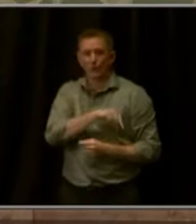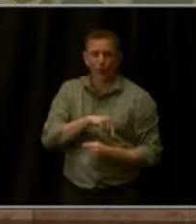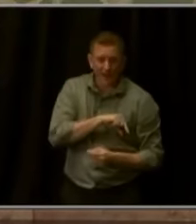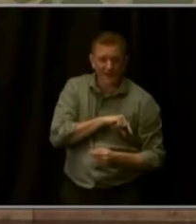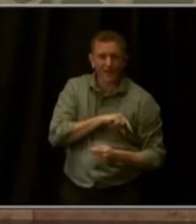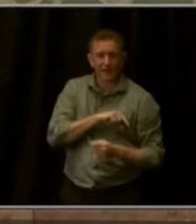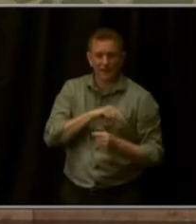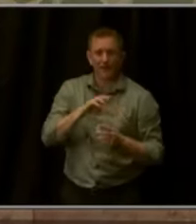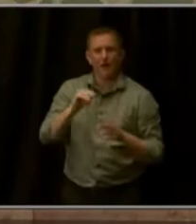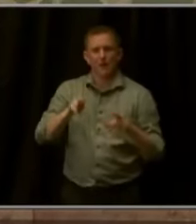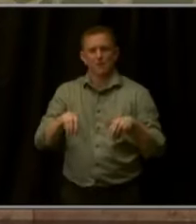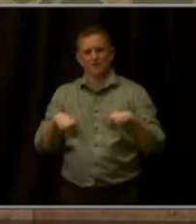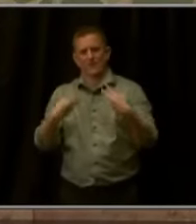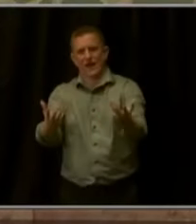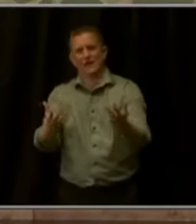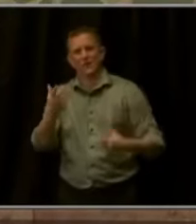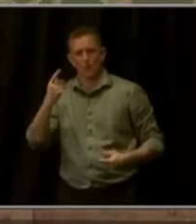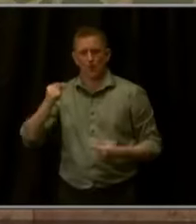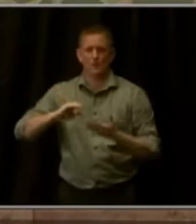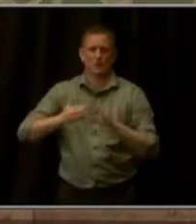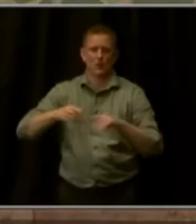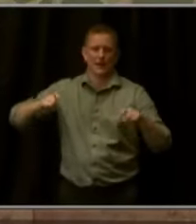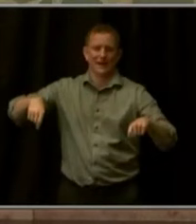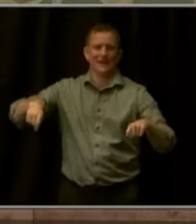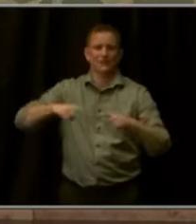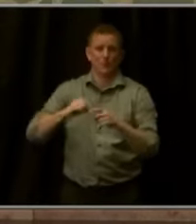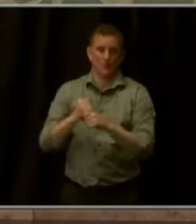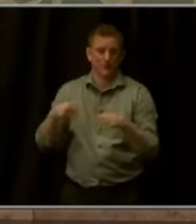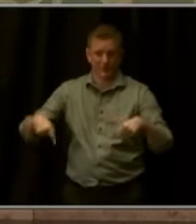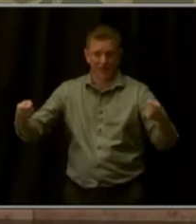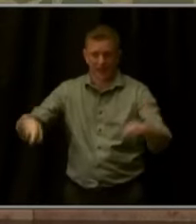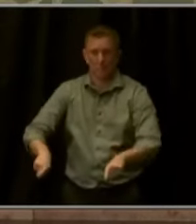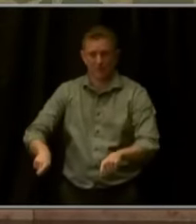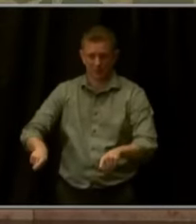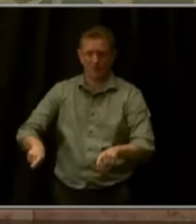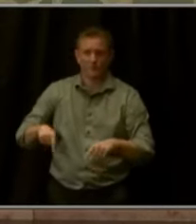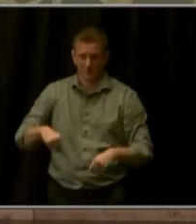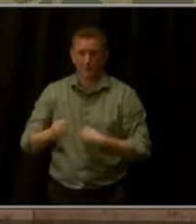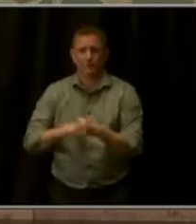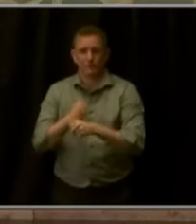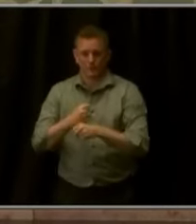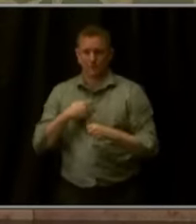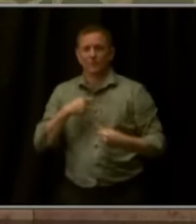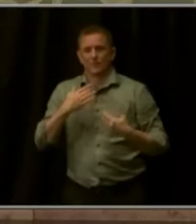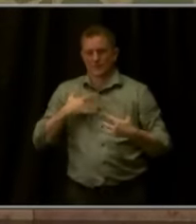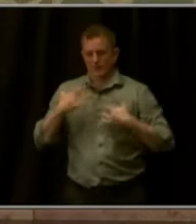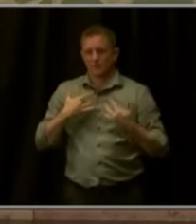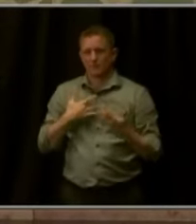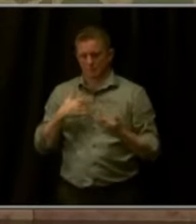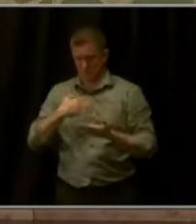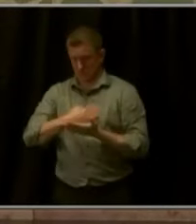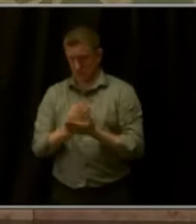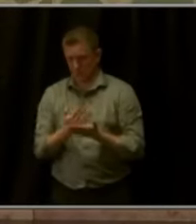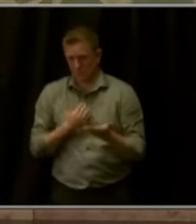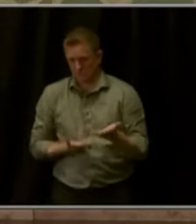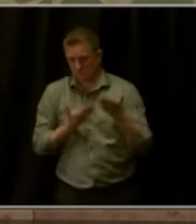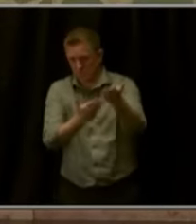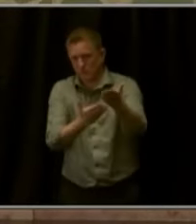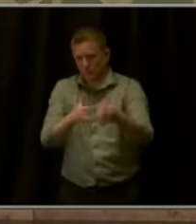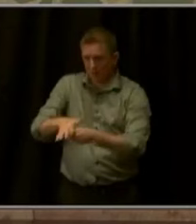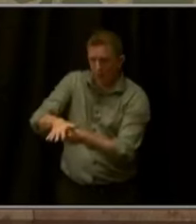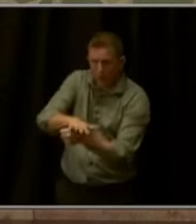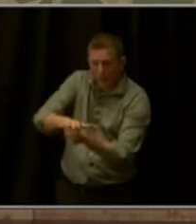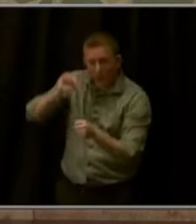need to make it happen. And this year, I'm excited about a proposal in our budget that will help local governments build housing infrastructure